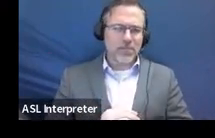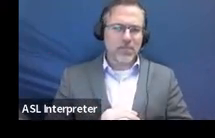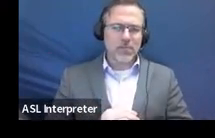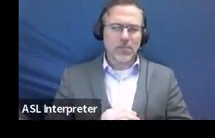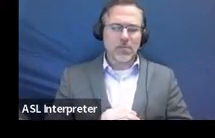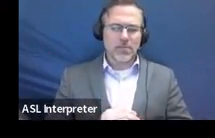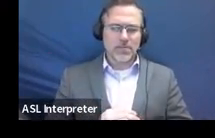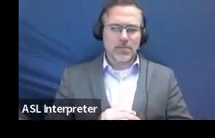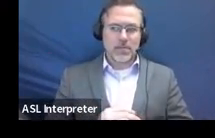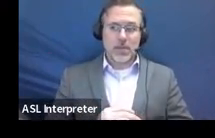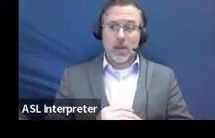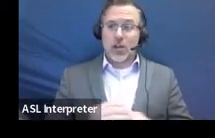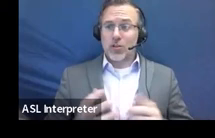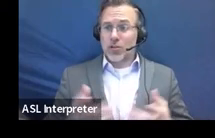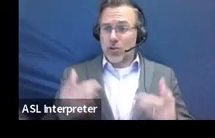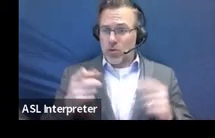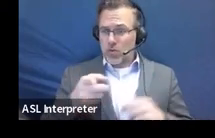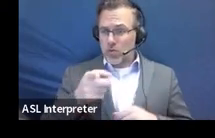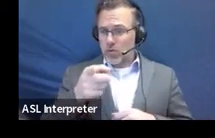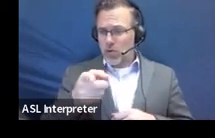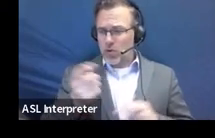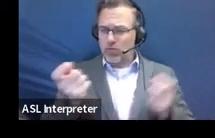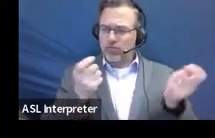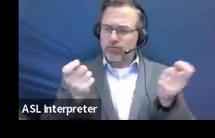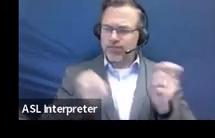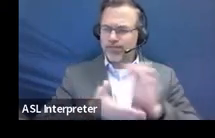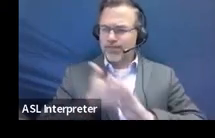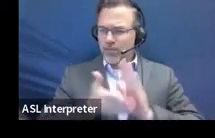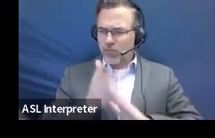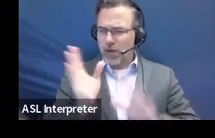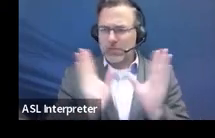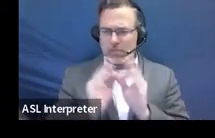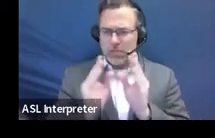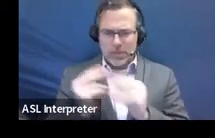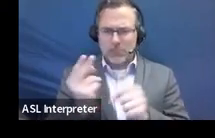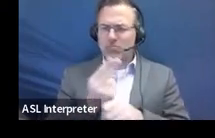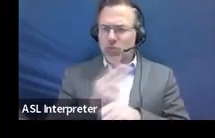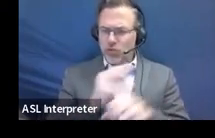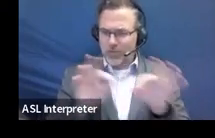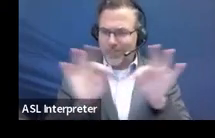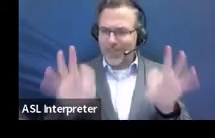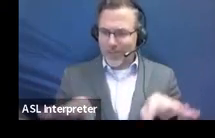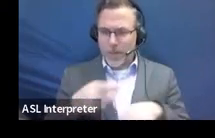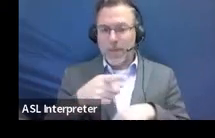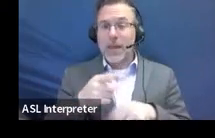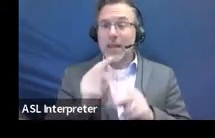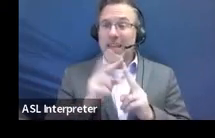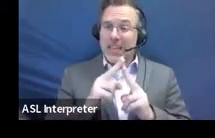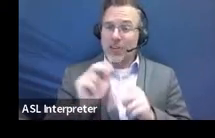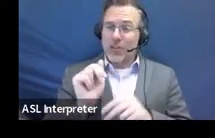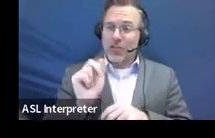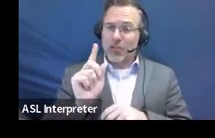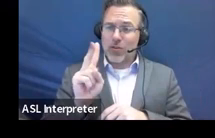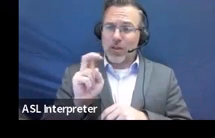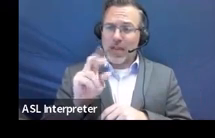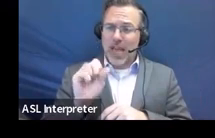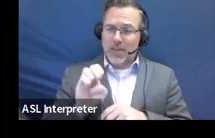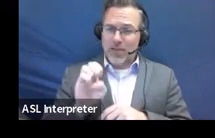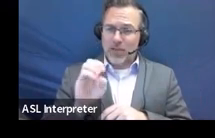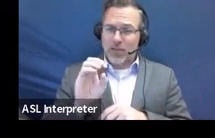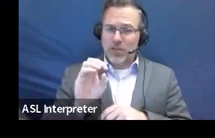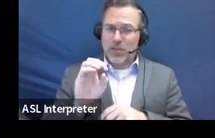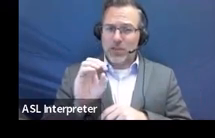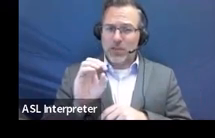you are conducting those meetings, you would be using one of the forms, you would either be using the adverse effect form, the